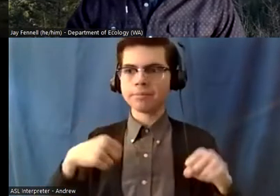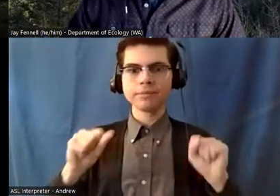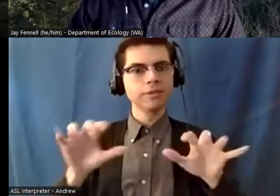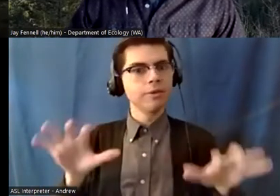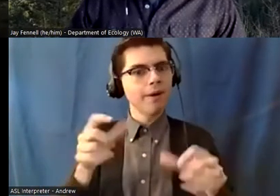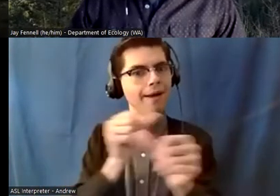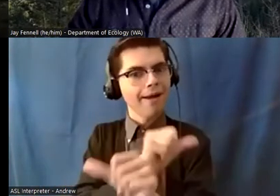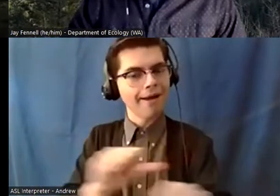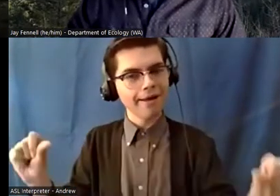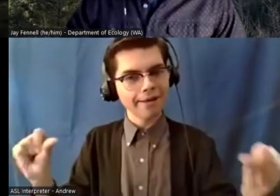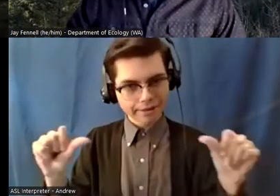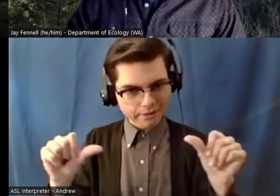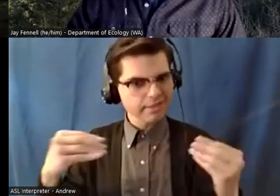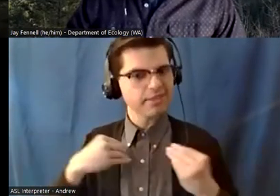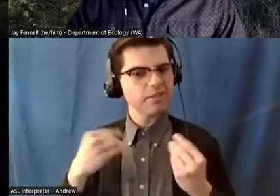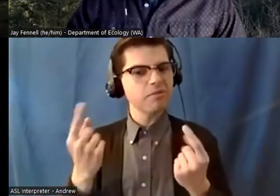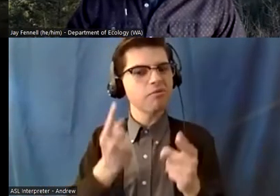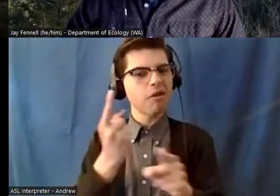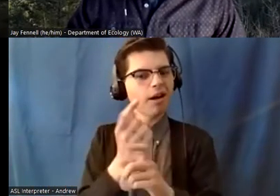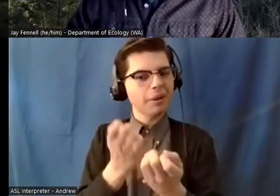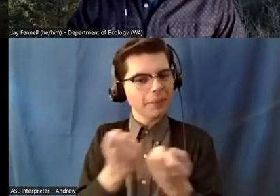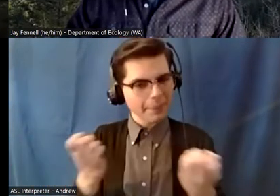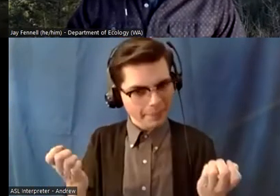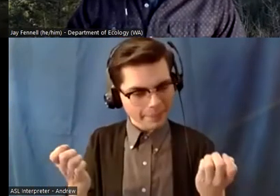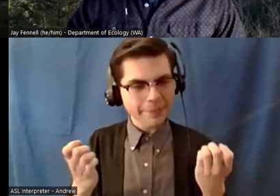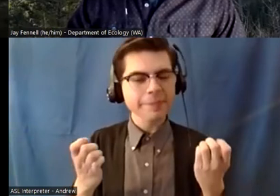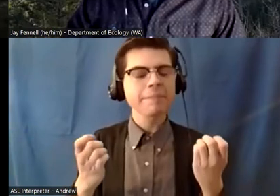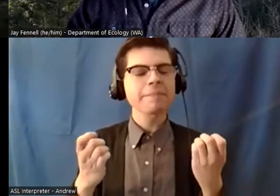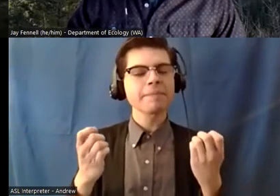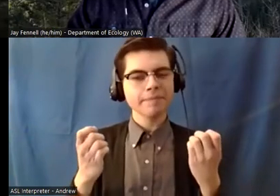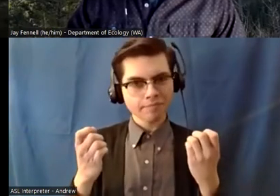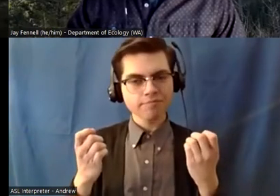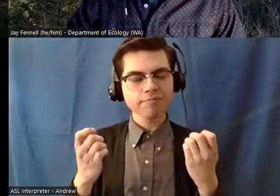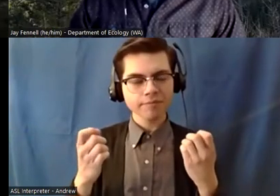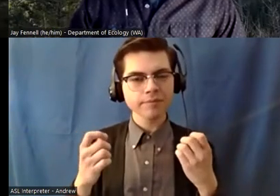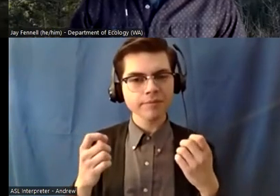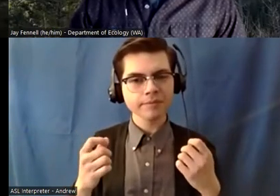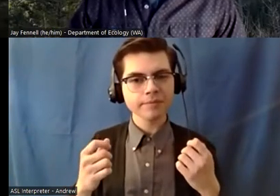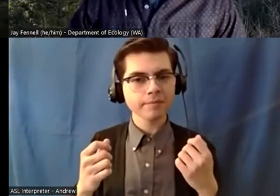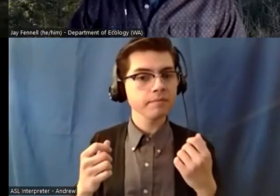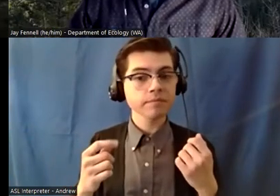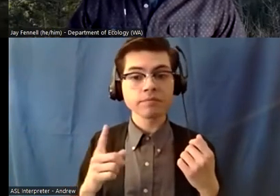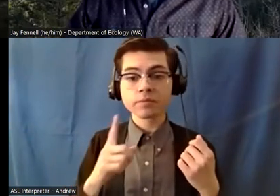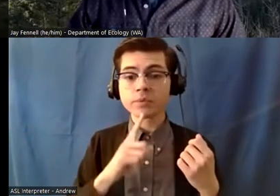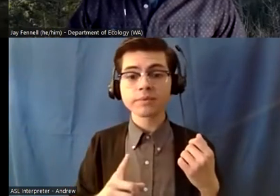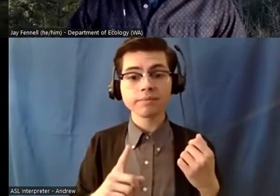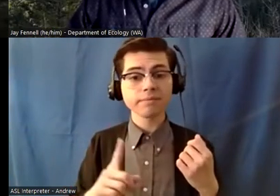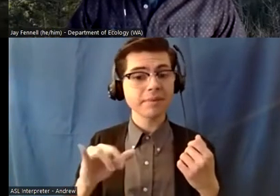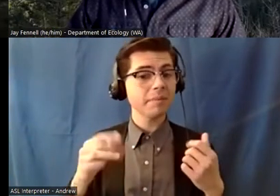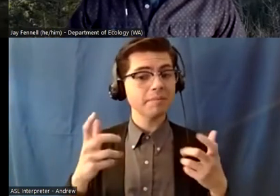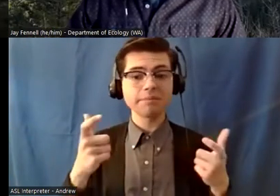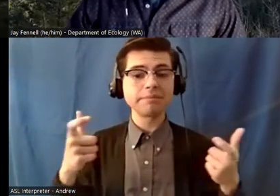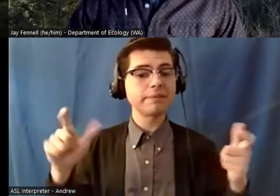um given the right equipment um and that's something i felt uh was a pretty big takeaway coming out of there and i